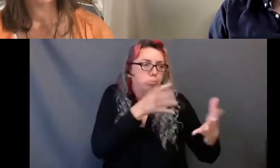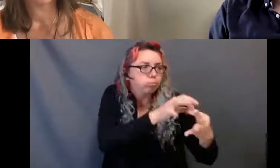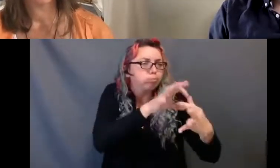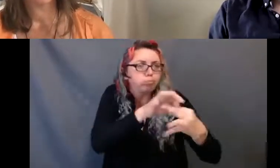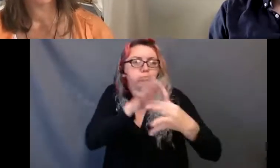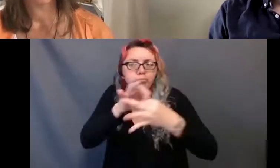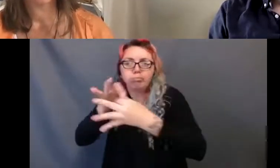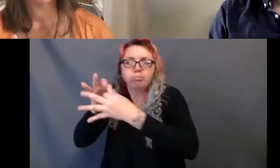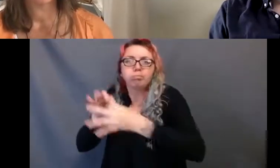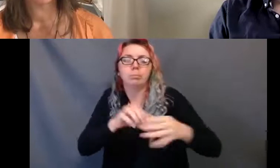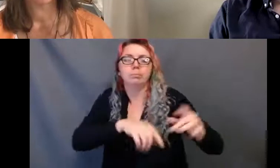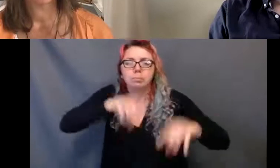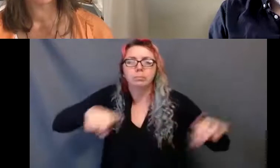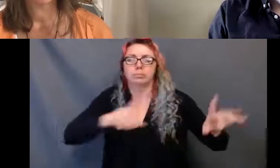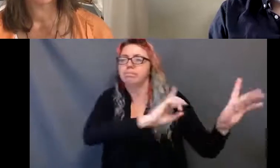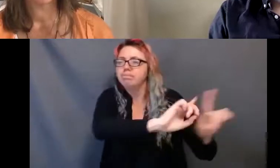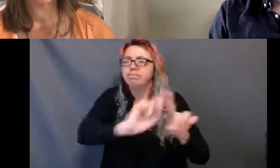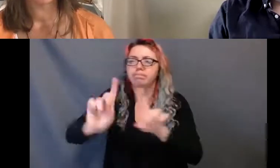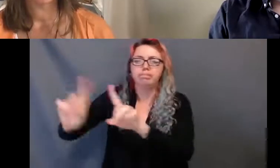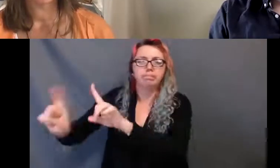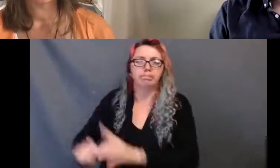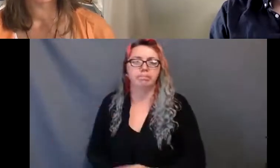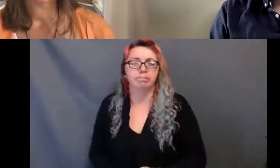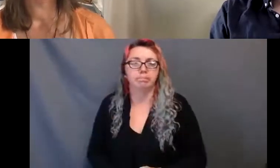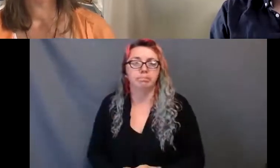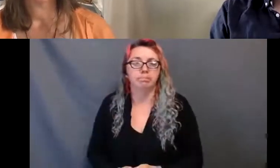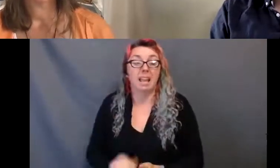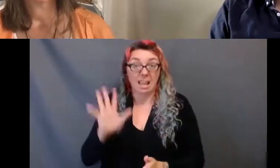on the stage needs to reflect that pivot.